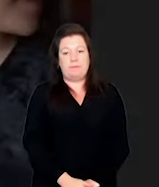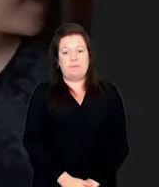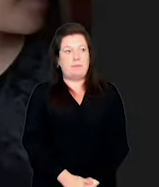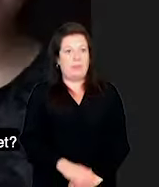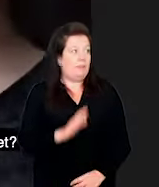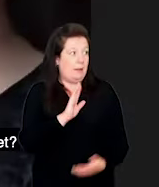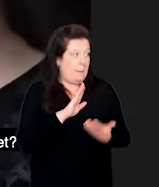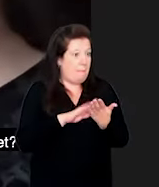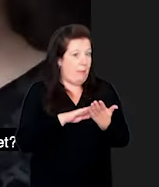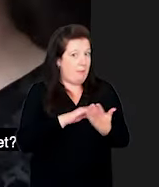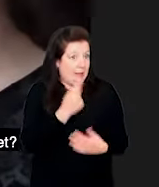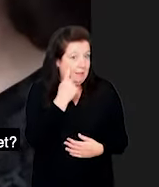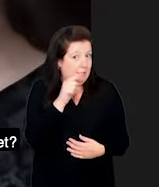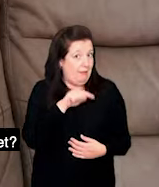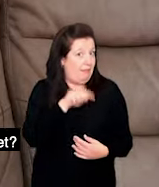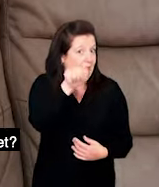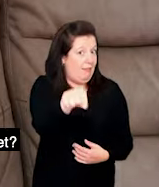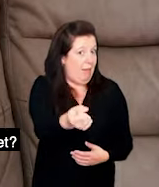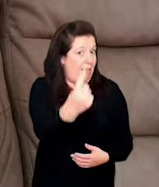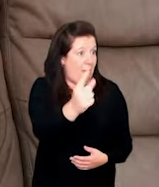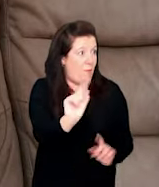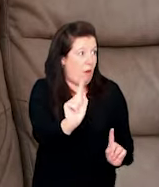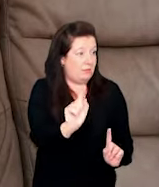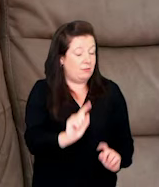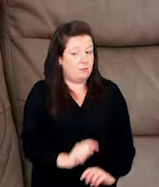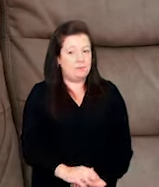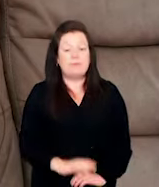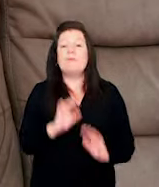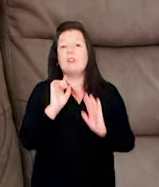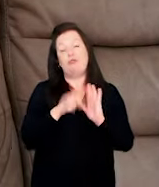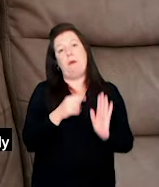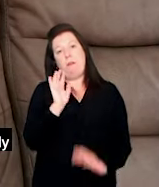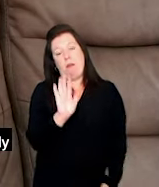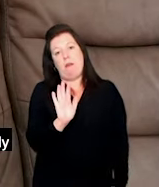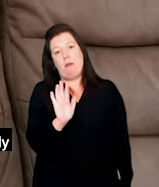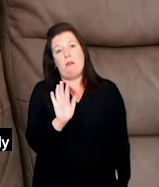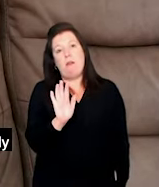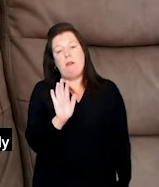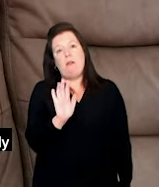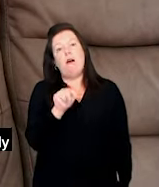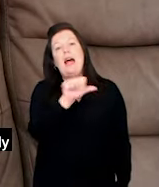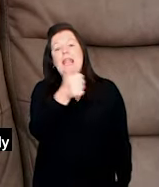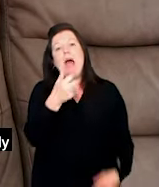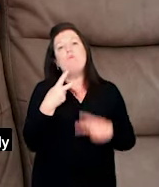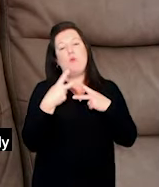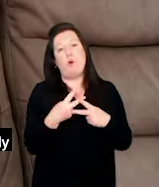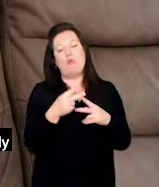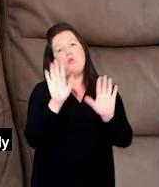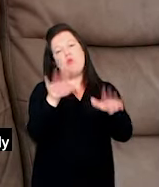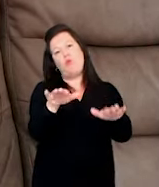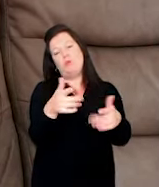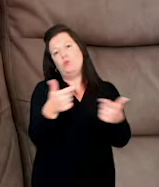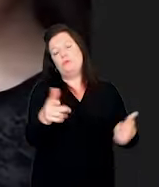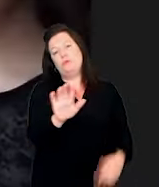Mommy, have you seen what's going on across the street? Jemima, you take neighbourhood watch far too seriously.